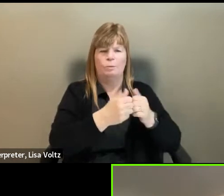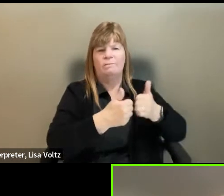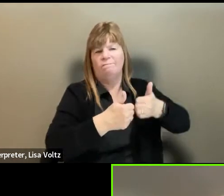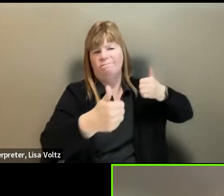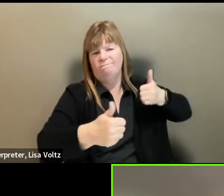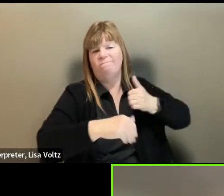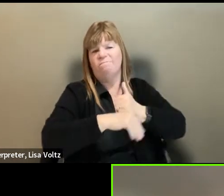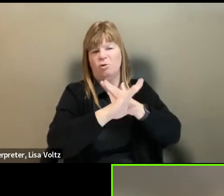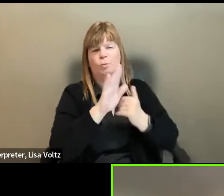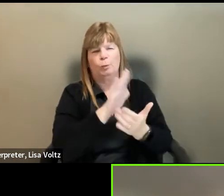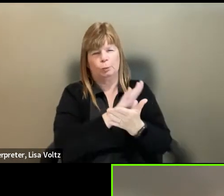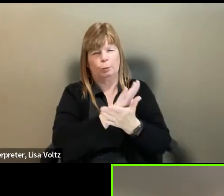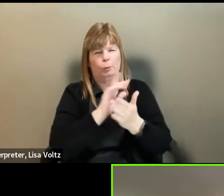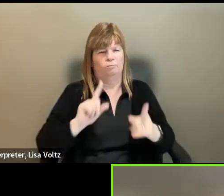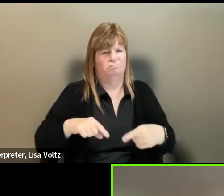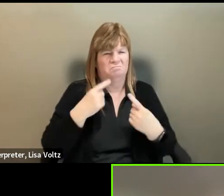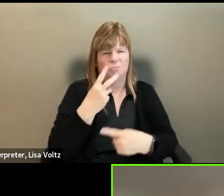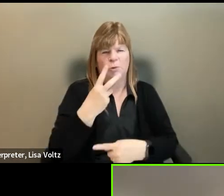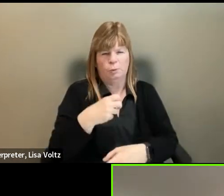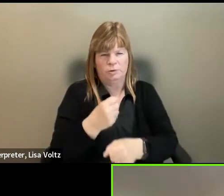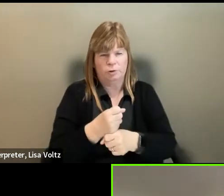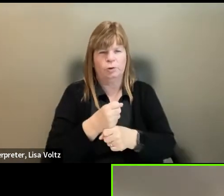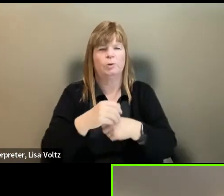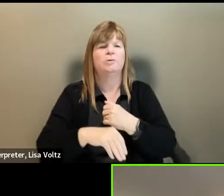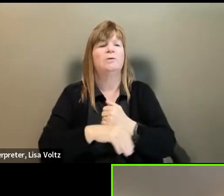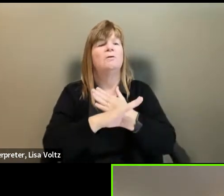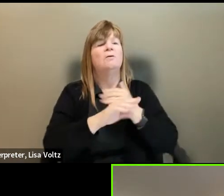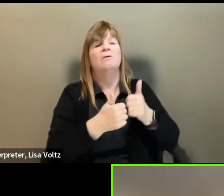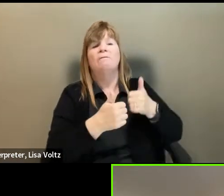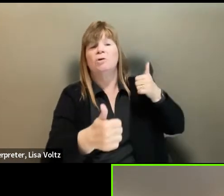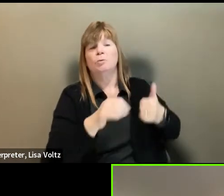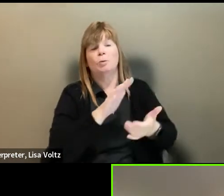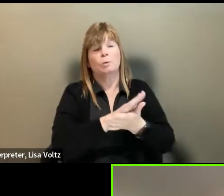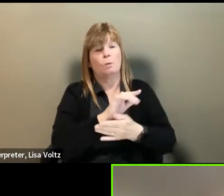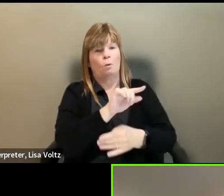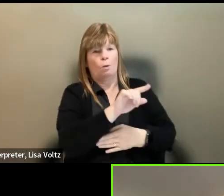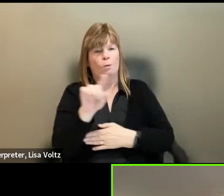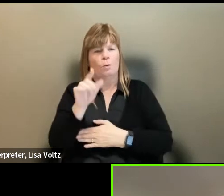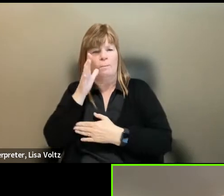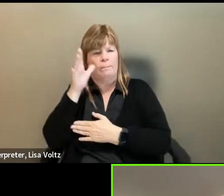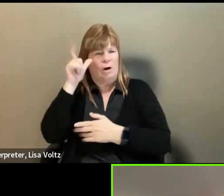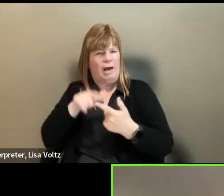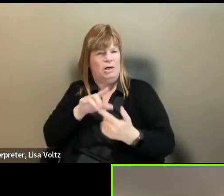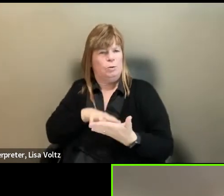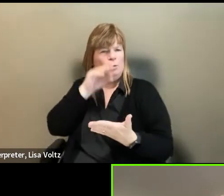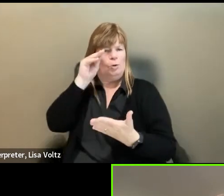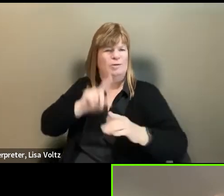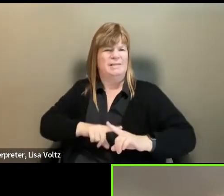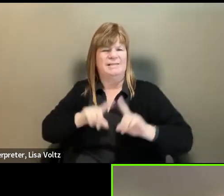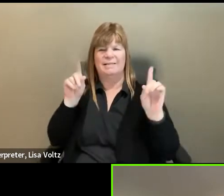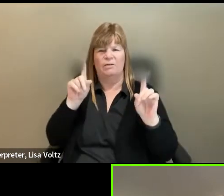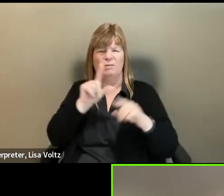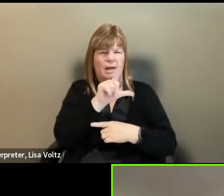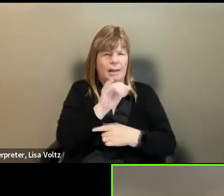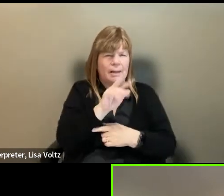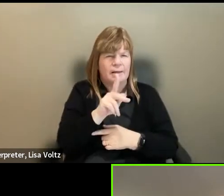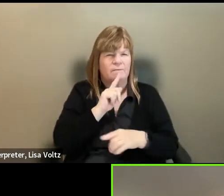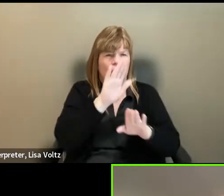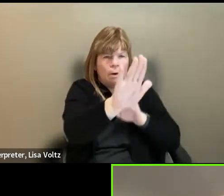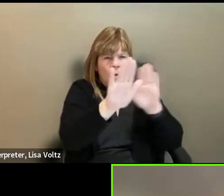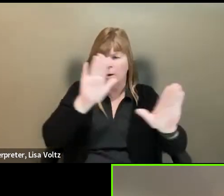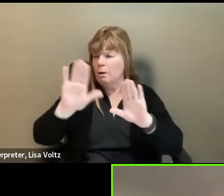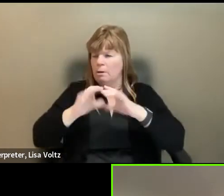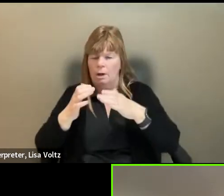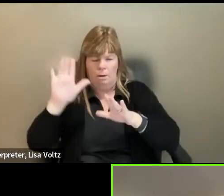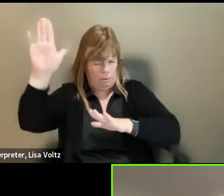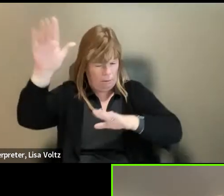for the last couple of years and virtual schooling. Those parents have had to learn a different link for every class and